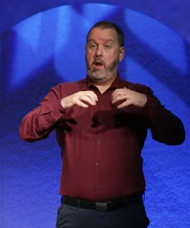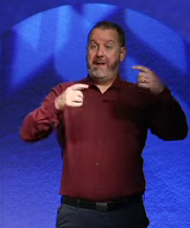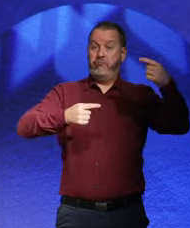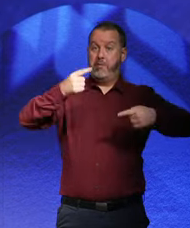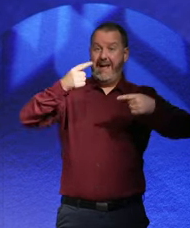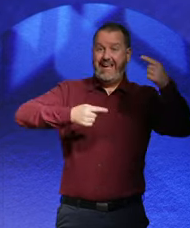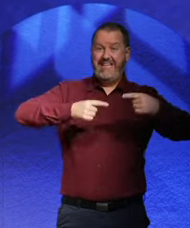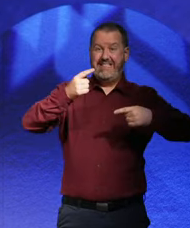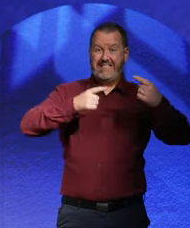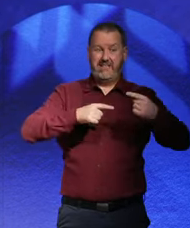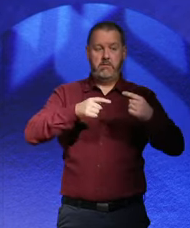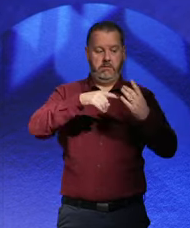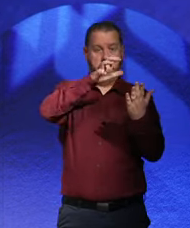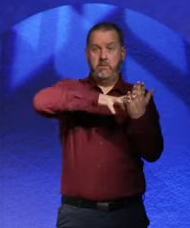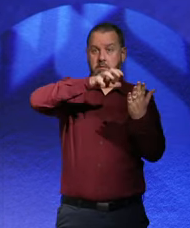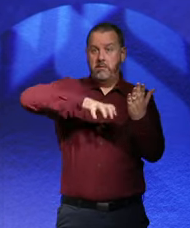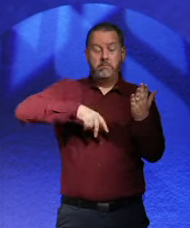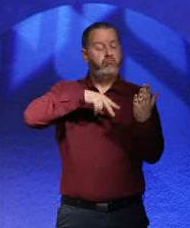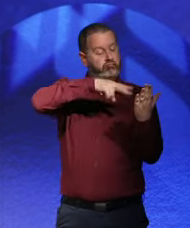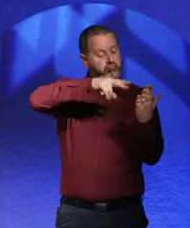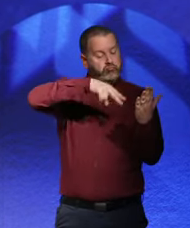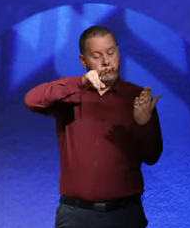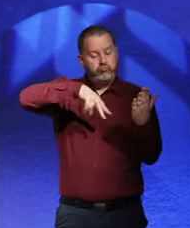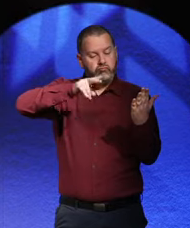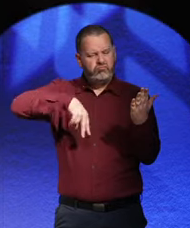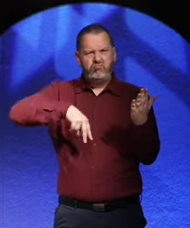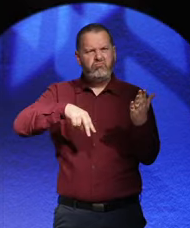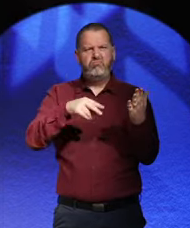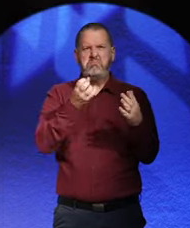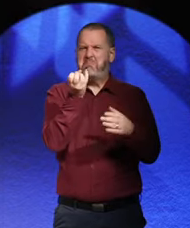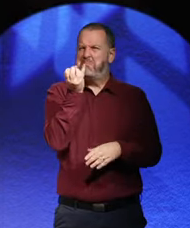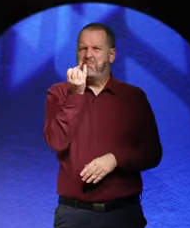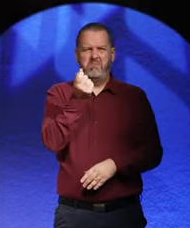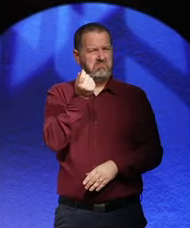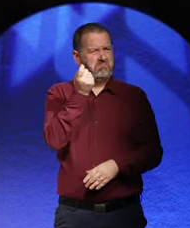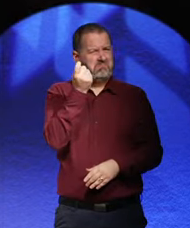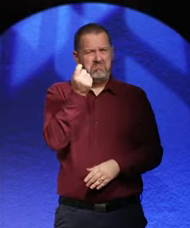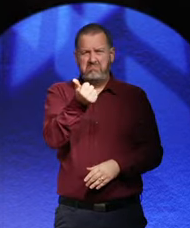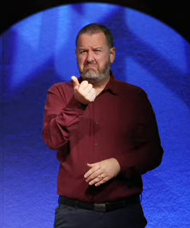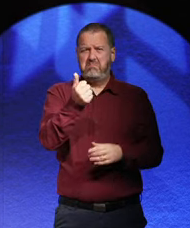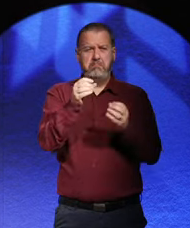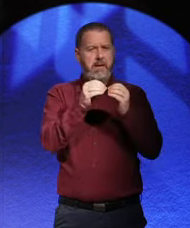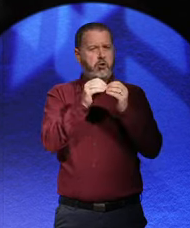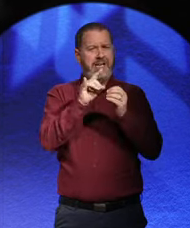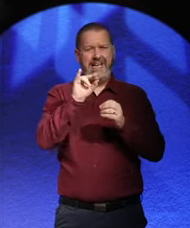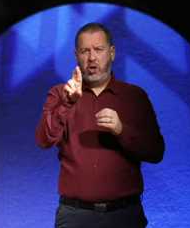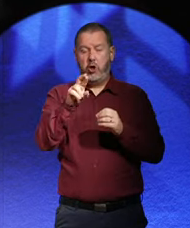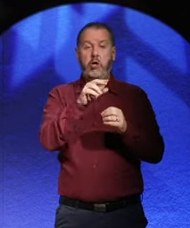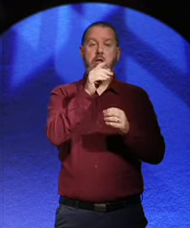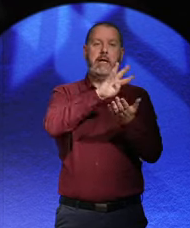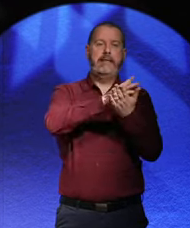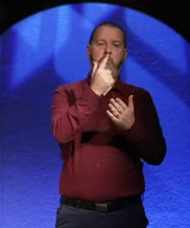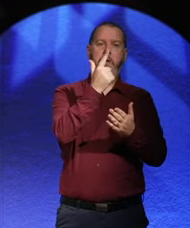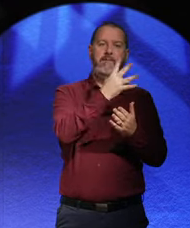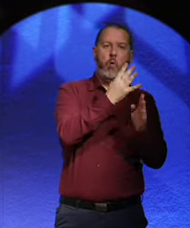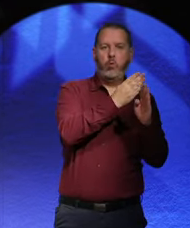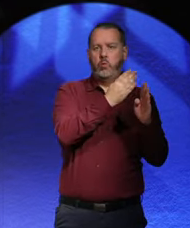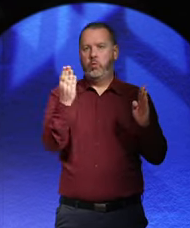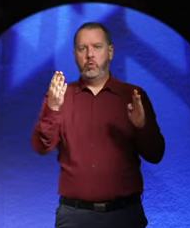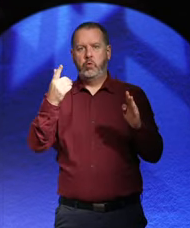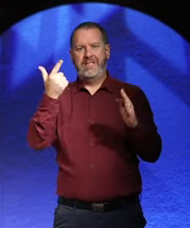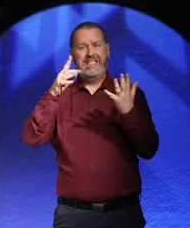find any reference to Hitler. Are there any reference to Hitler between 24 and 29? He doesn't exist.